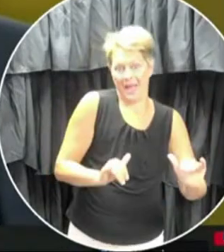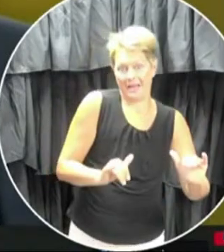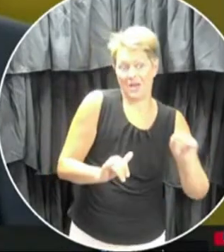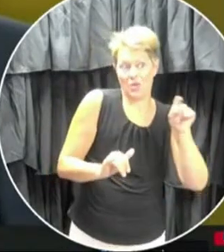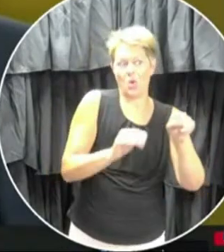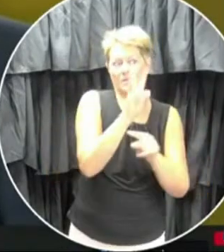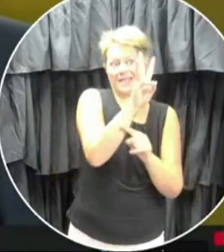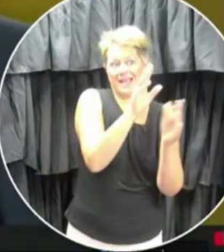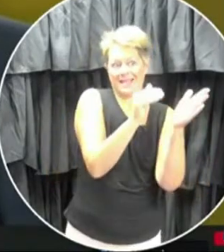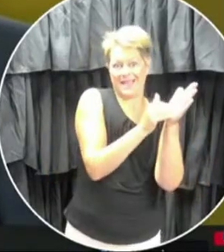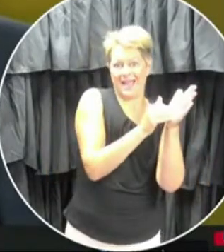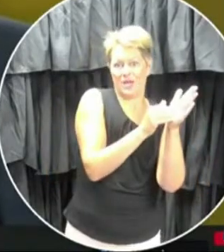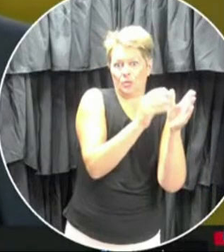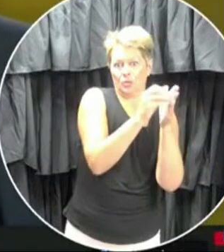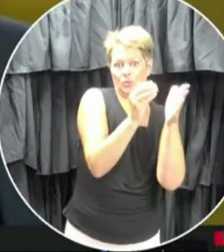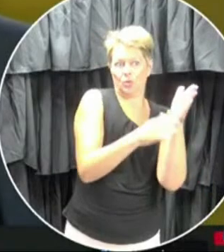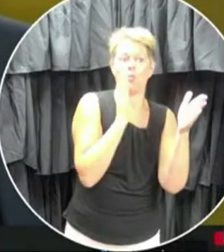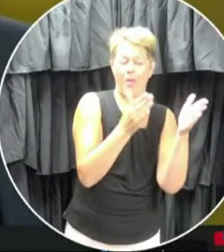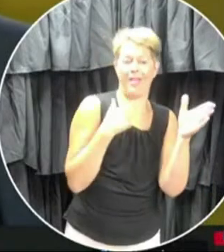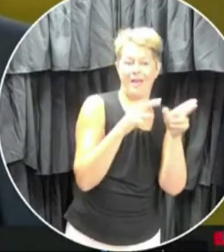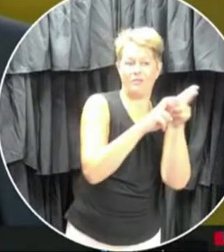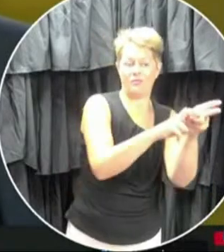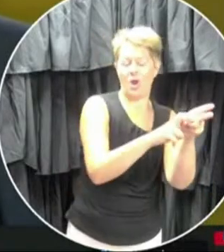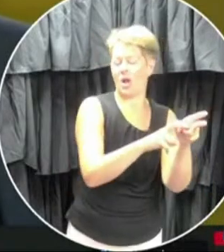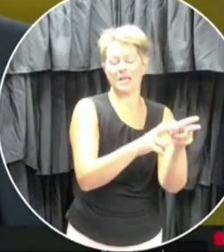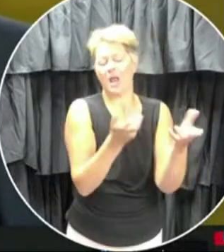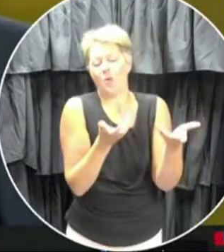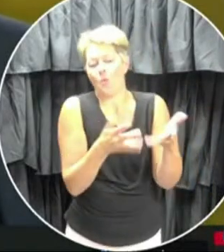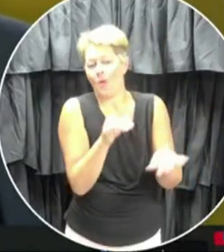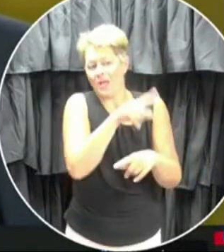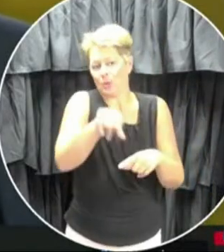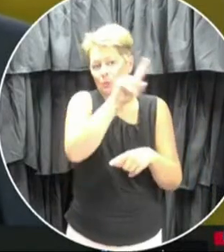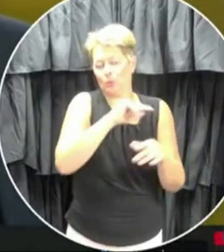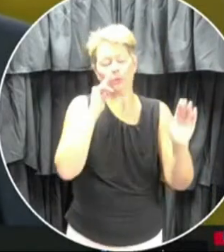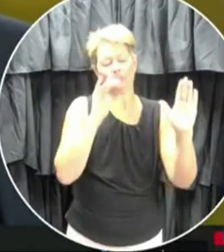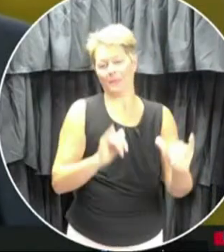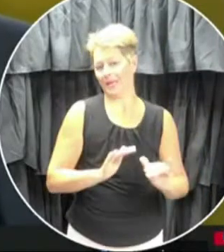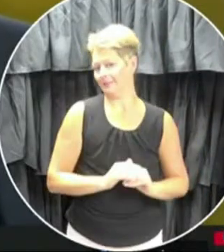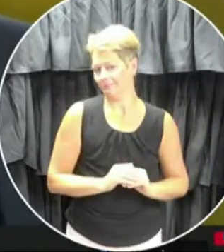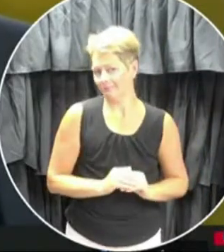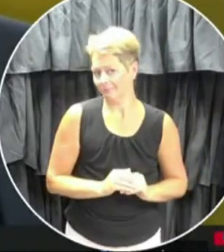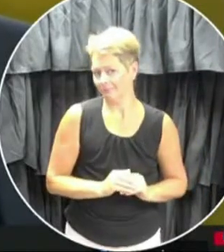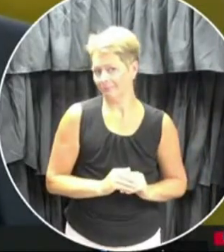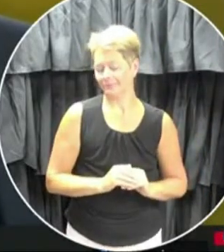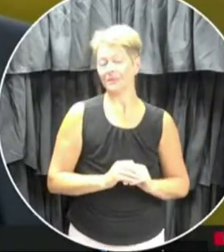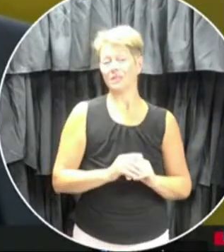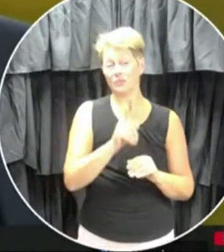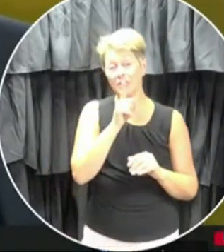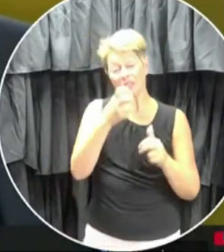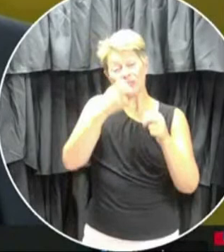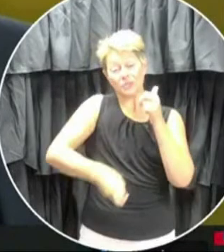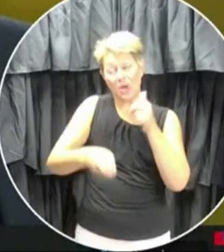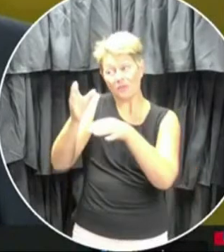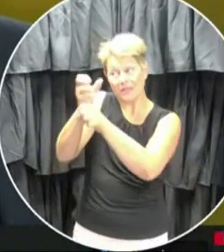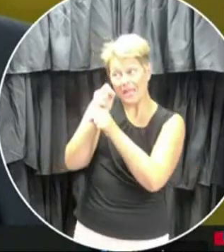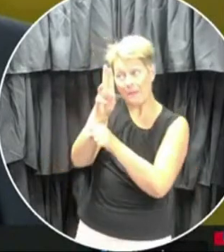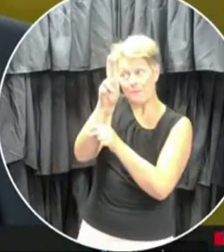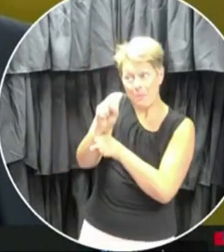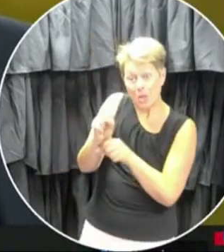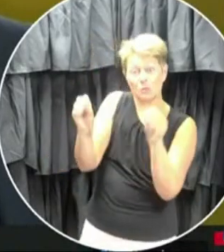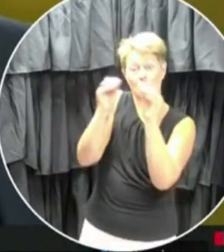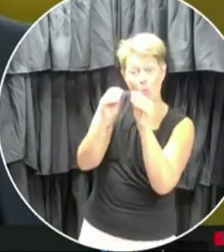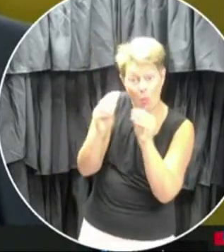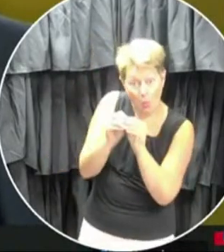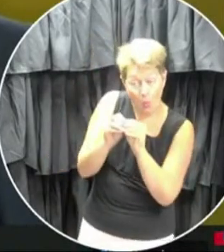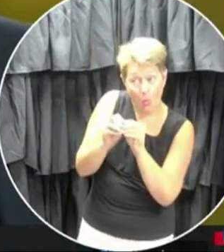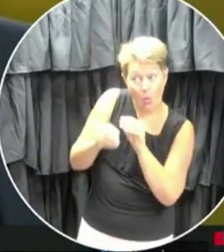solution that can be applied everywhere. Uh, there is not only, uh, difficulty in sourcing additional student transportation